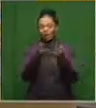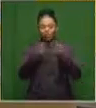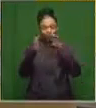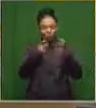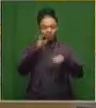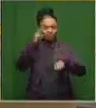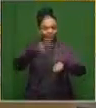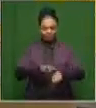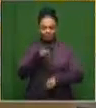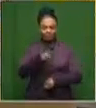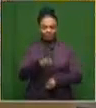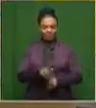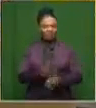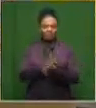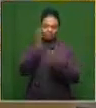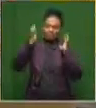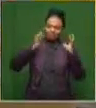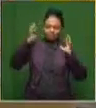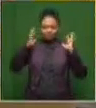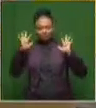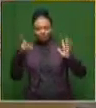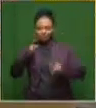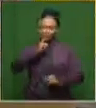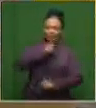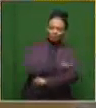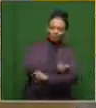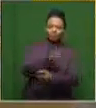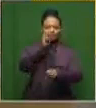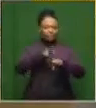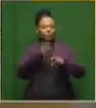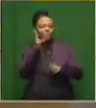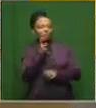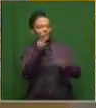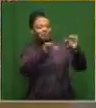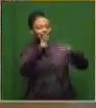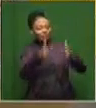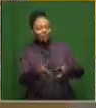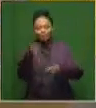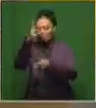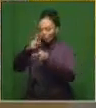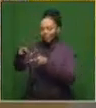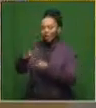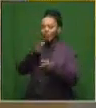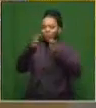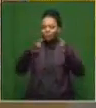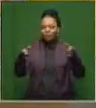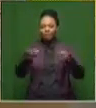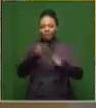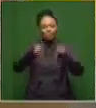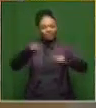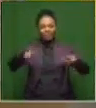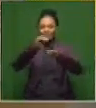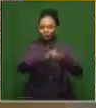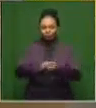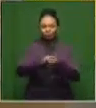I know we've all got views about it, but I'd like to hear from the scientists, from the professionals, how something and comments from various sources